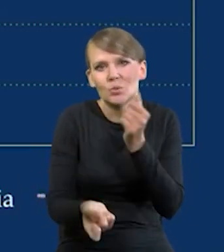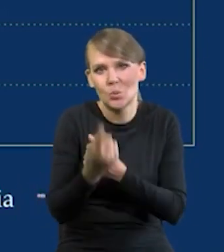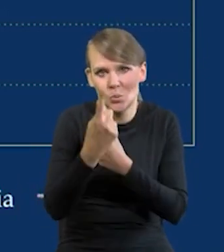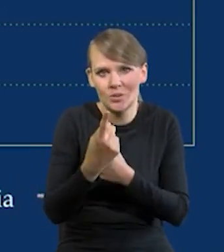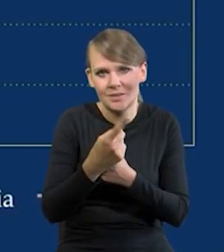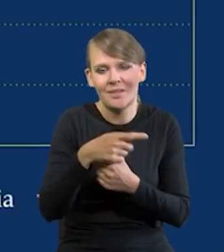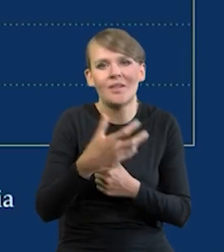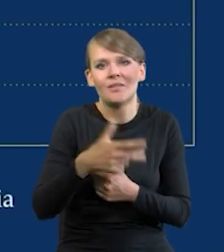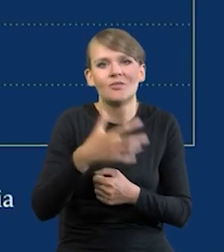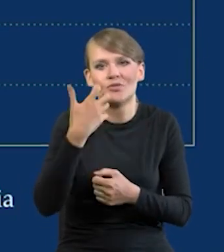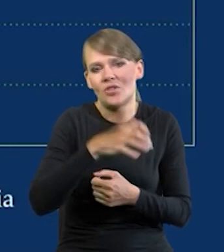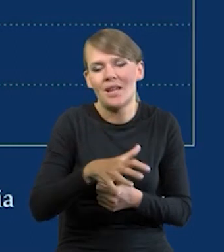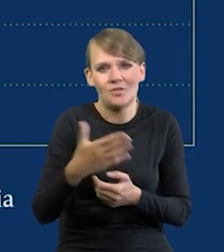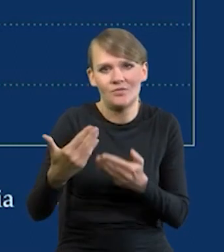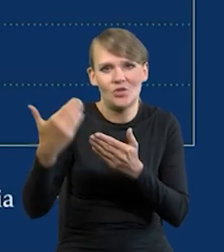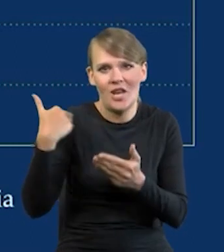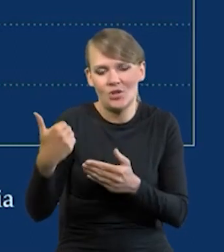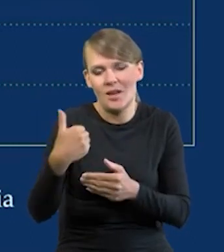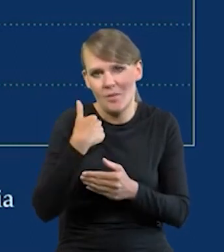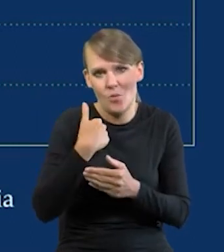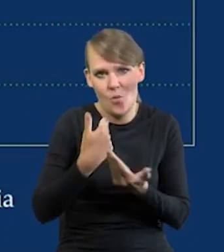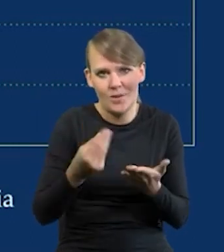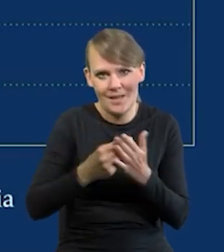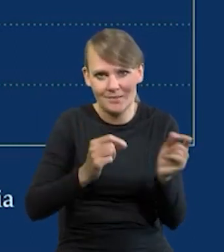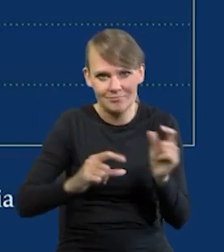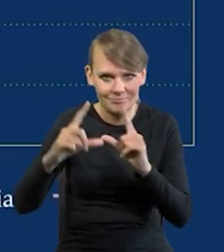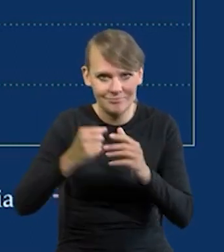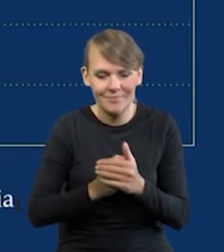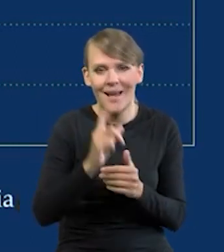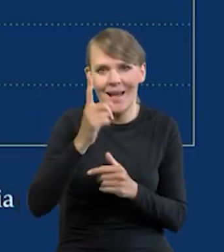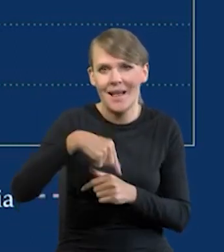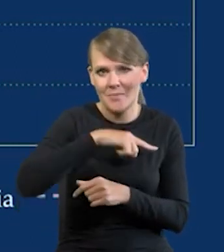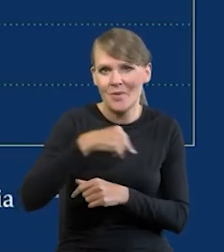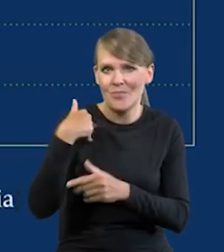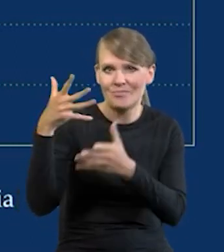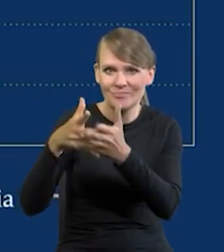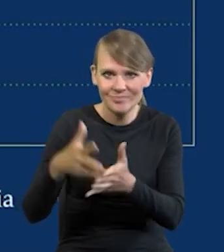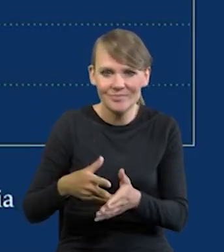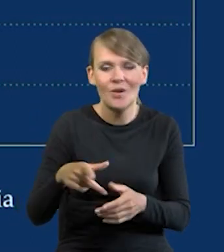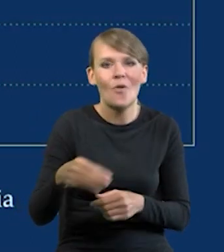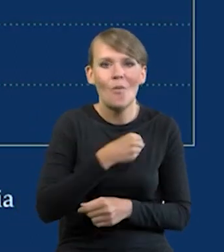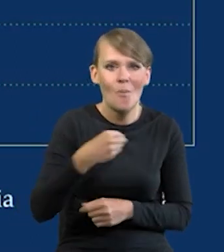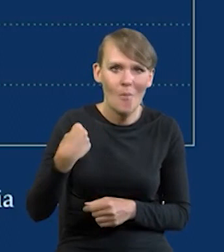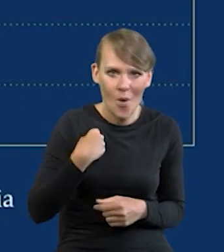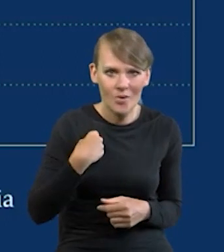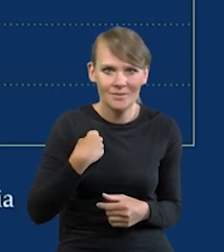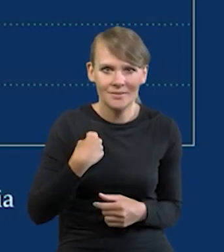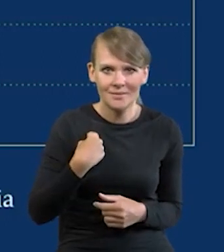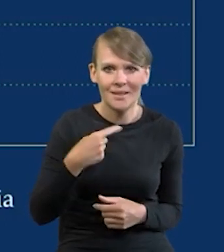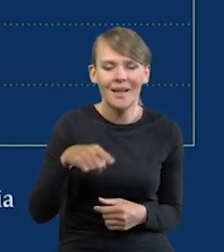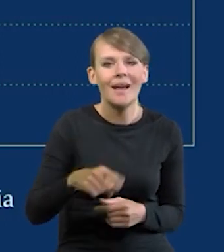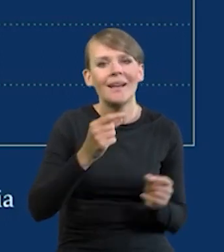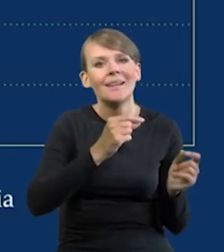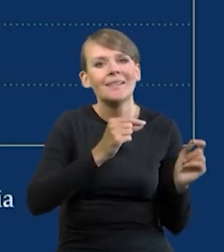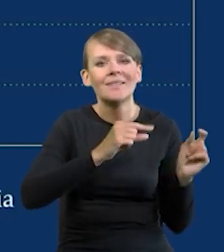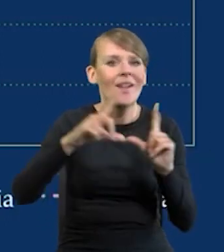small changes over sudden ones, keeping consumers, bank, and business sentiments in mind, Glapiński stated. Inflation currently